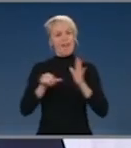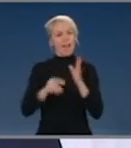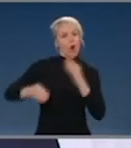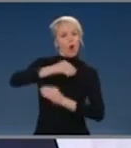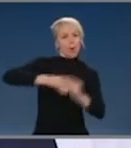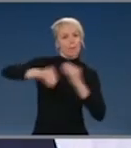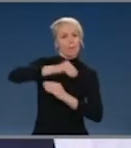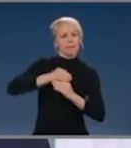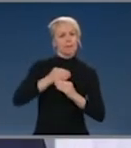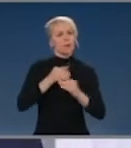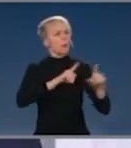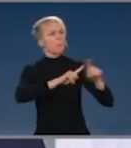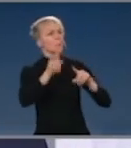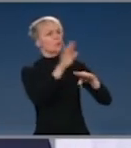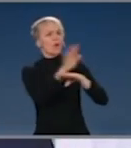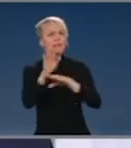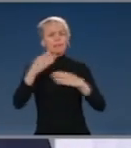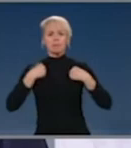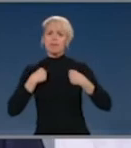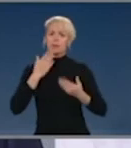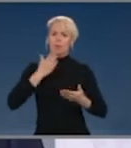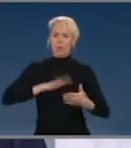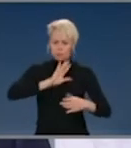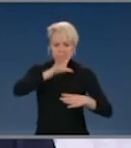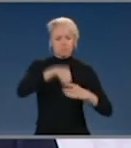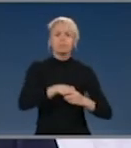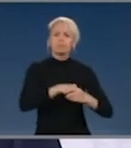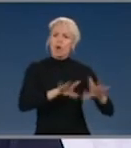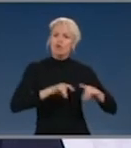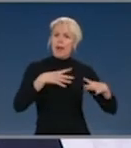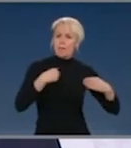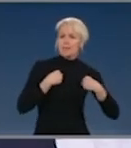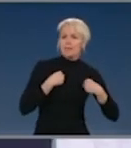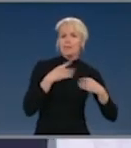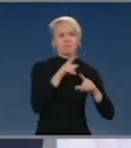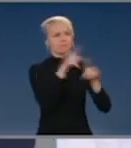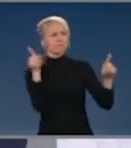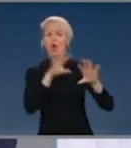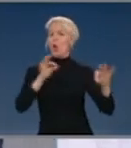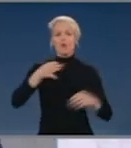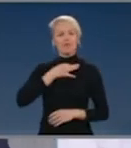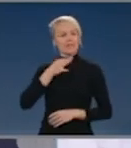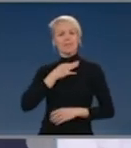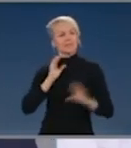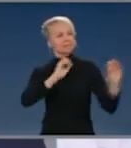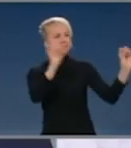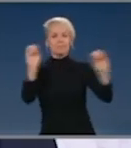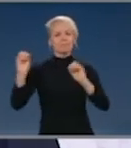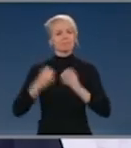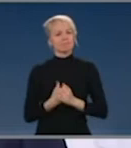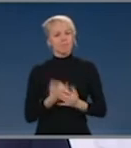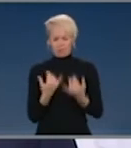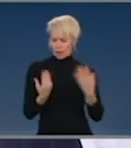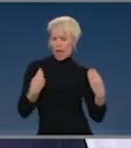Australia at all, can continue to flow in a very efficient way. Australia has the most liberal set of rules